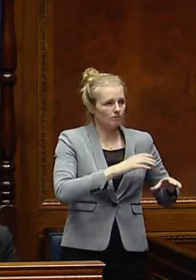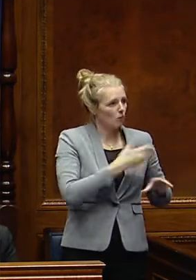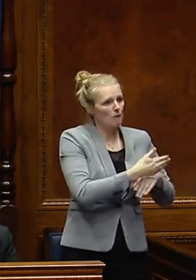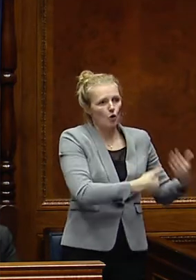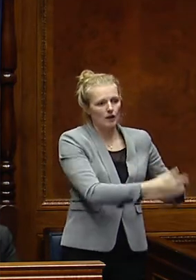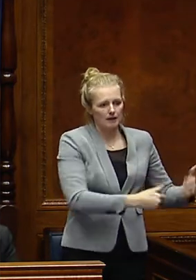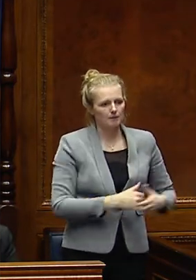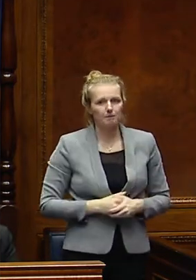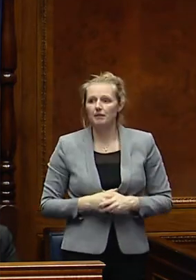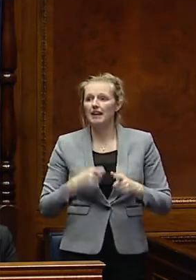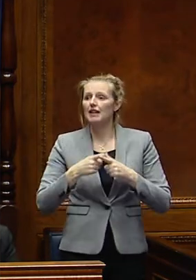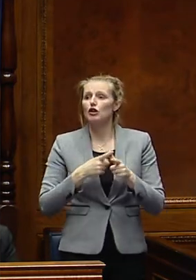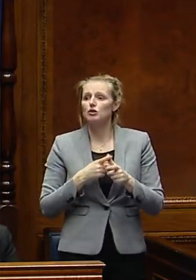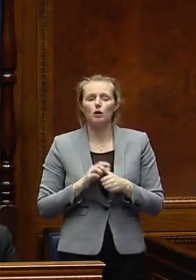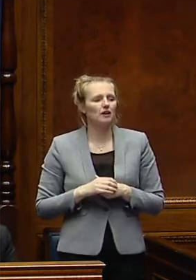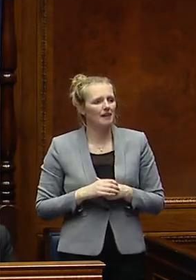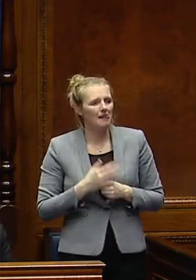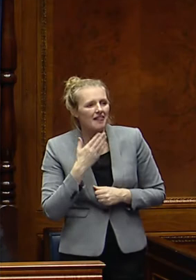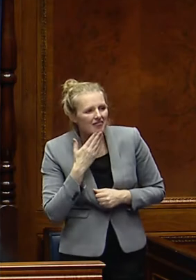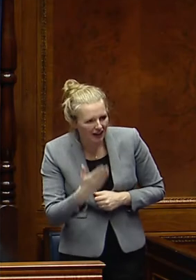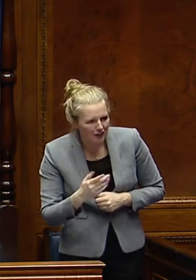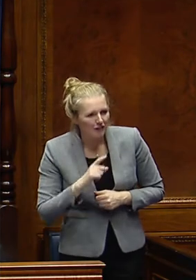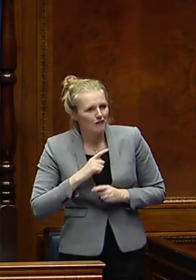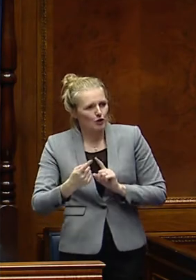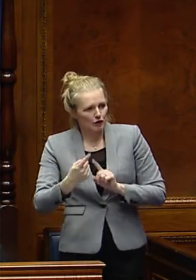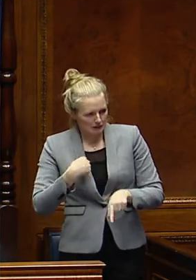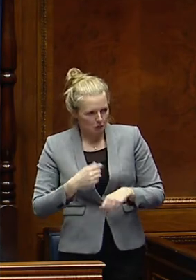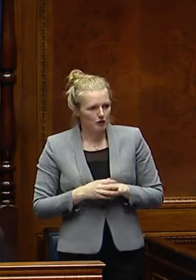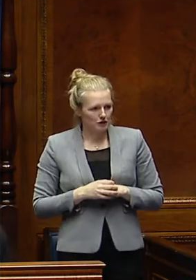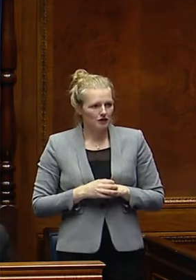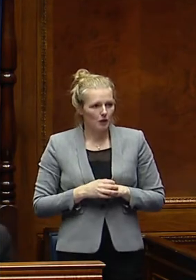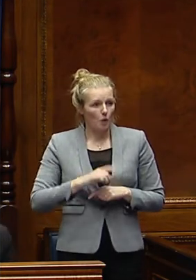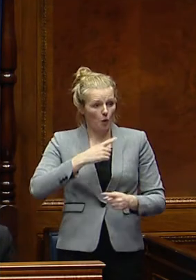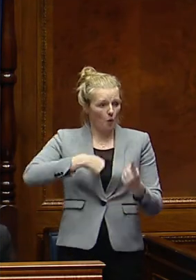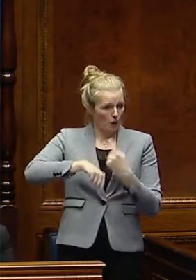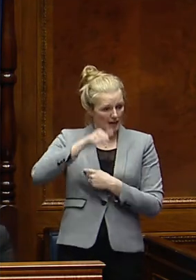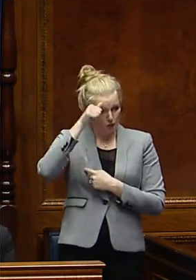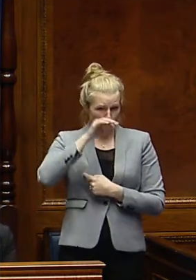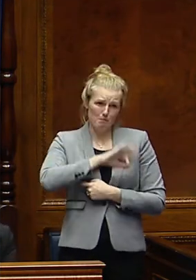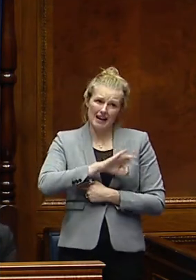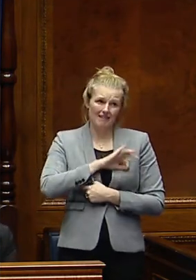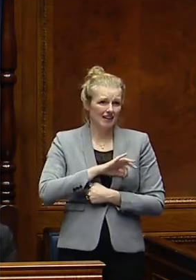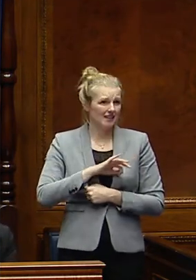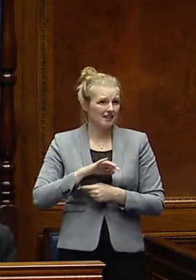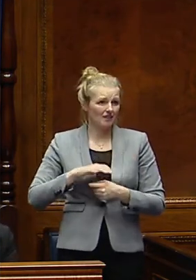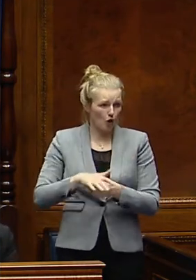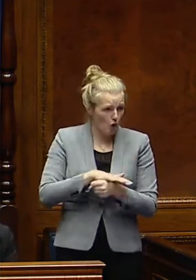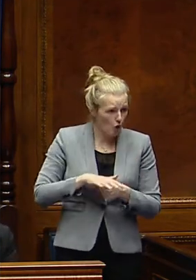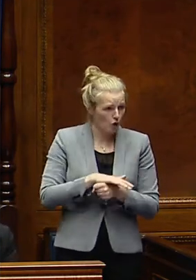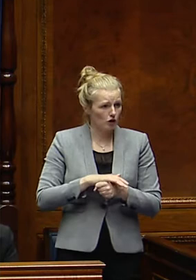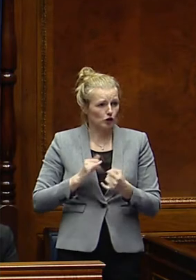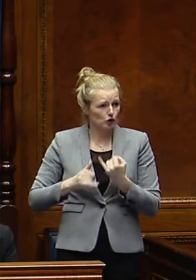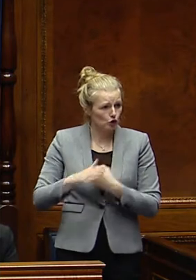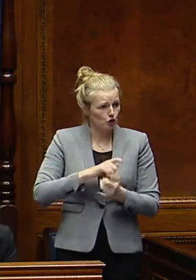Keeva Archibald for supplementary. I thank the Minister for her response. I think we all recognise the immense benefit there is from local and social clauses.